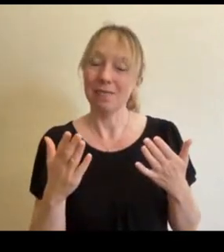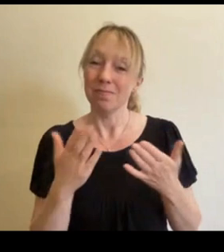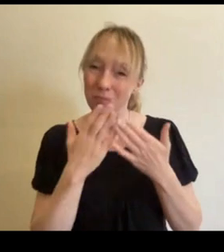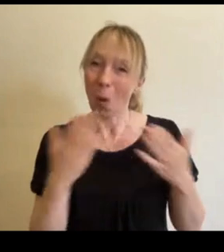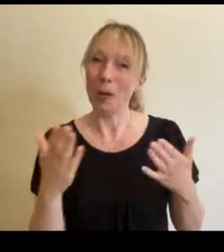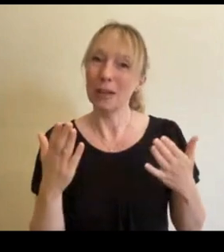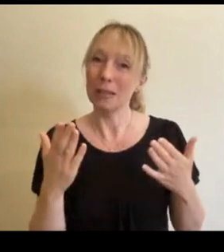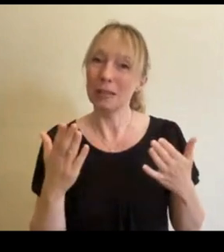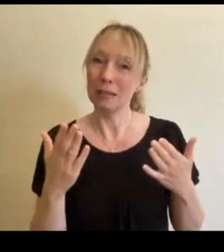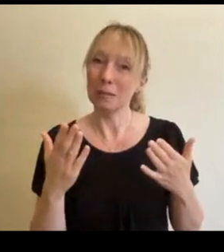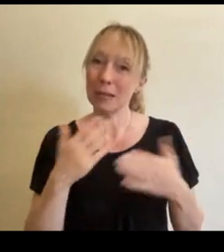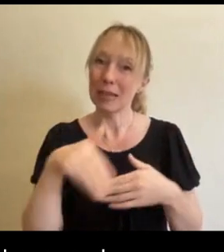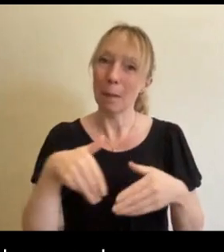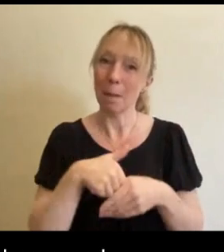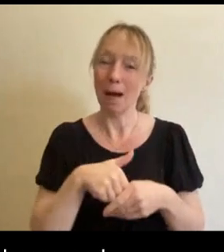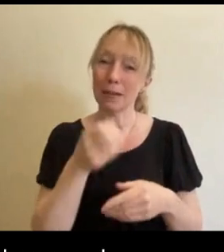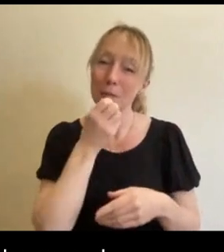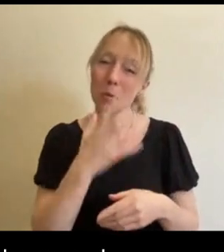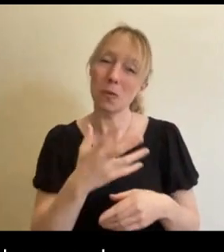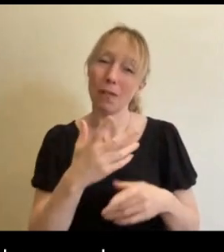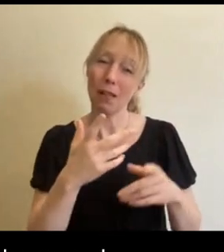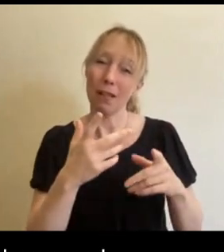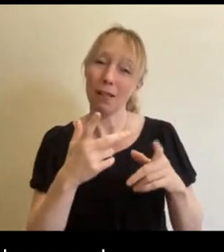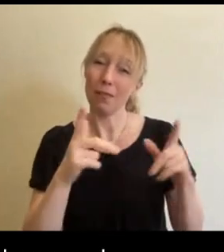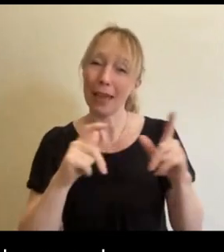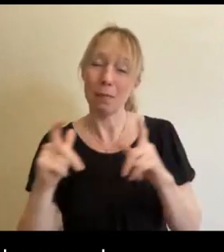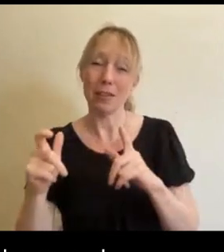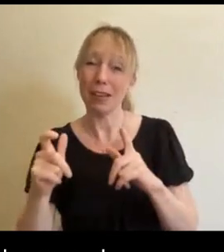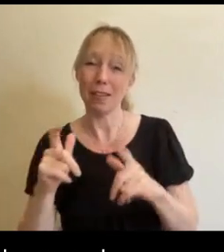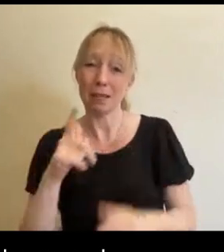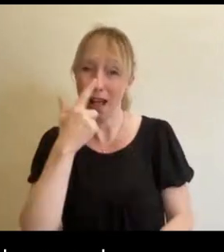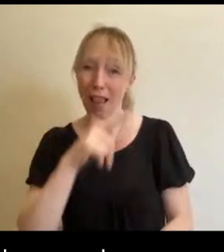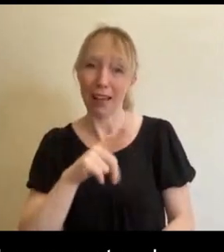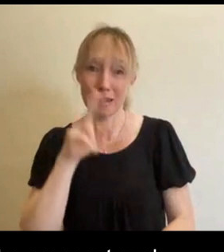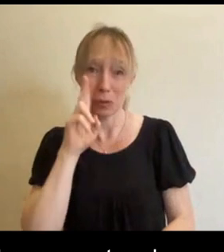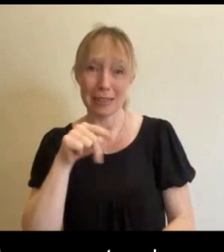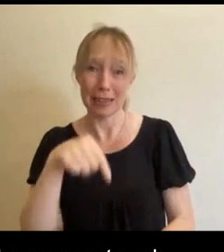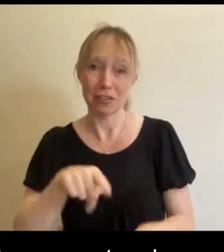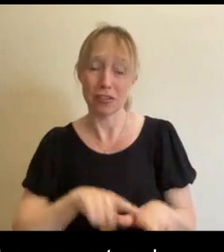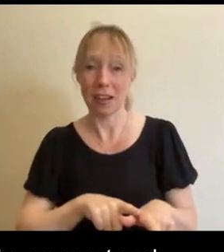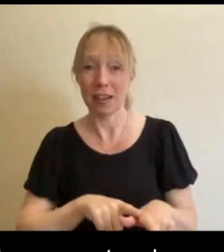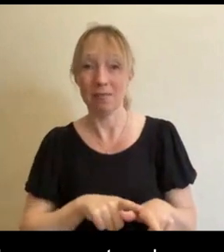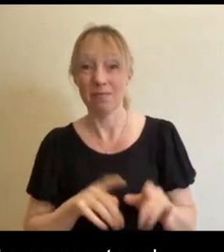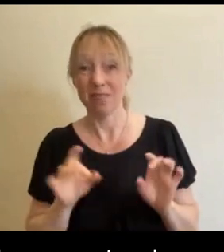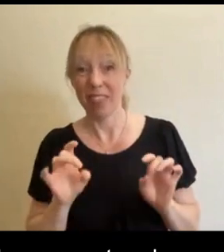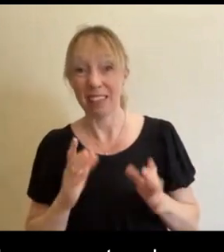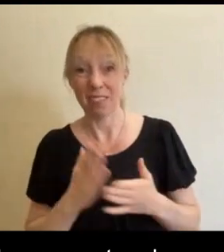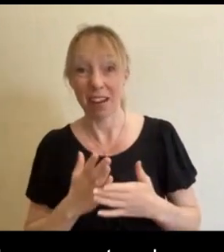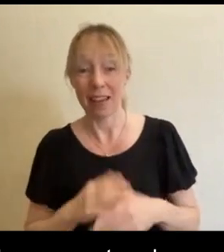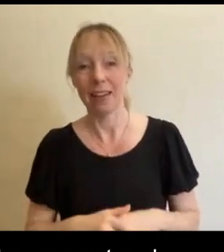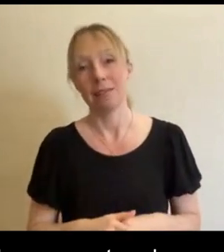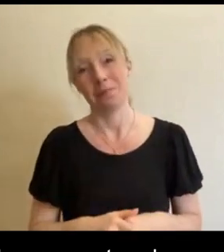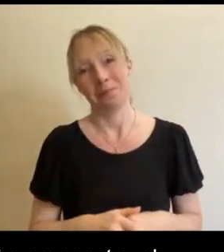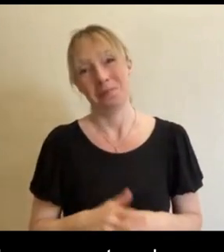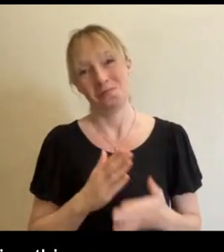to be amongst such beautiful images that I had the privilege of seeing this year. And yeah, that's it, really. That's a very